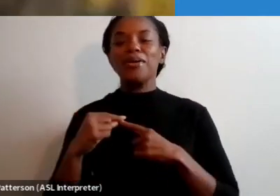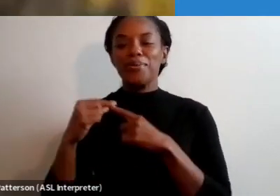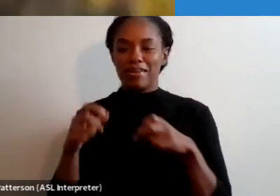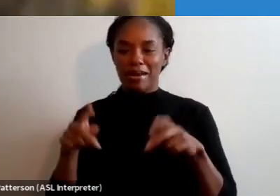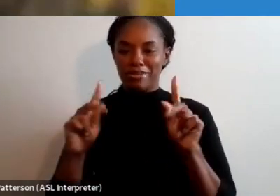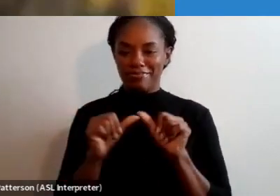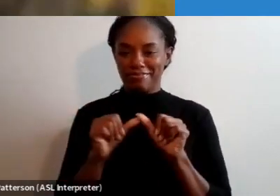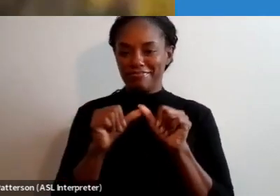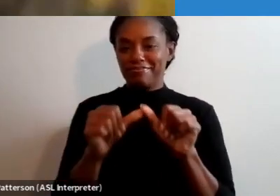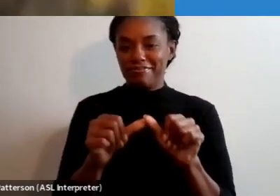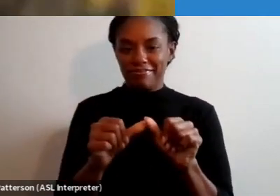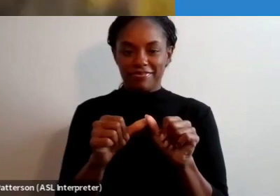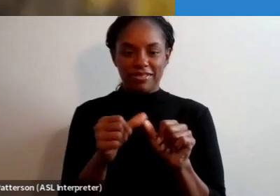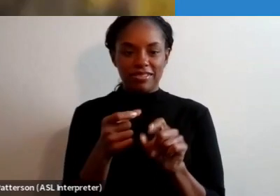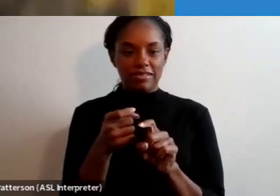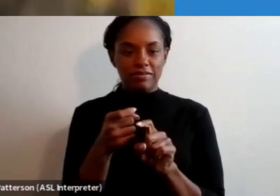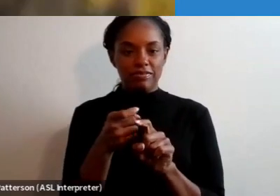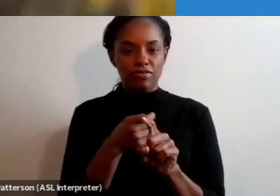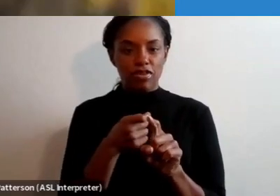forward from competence to nose game.